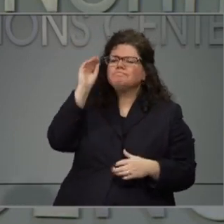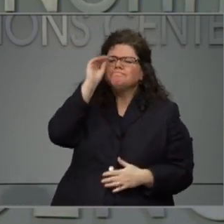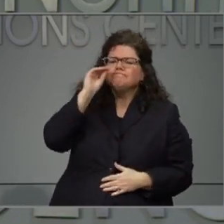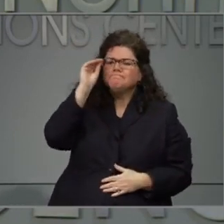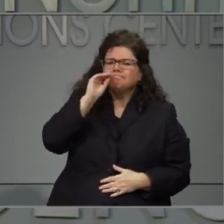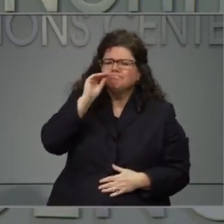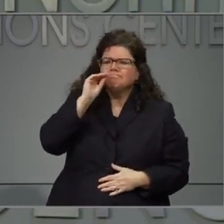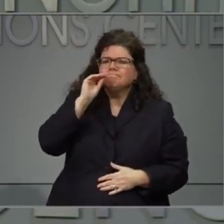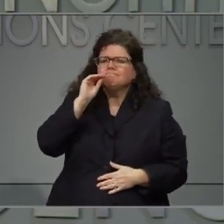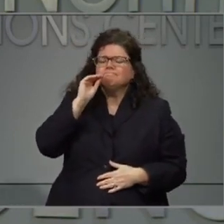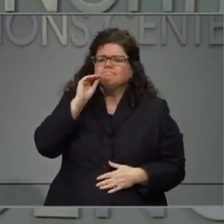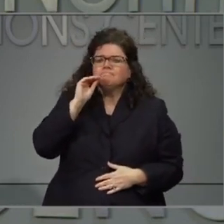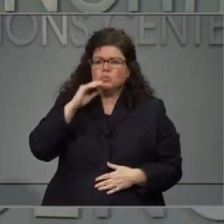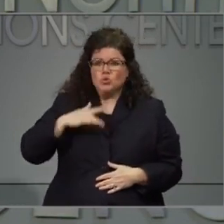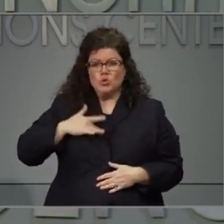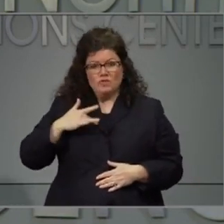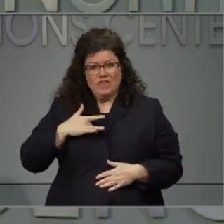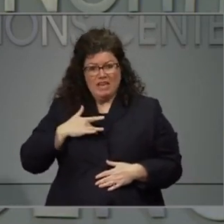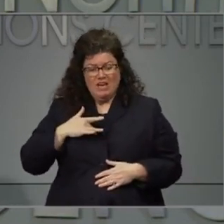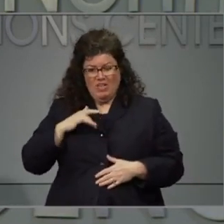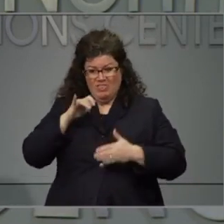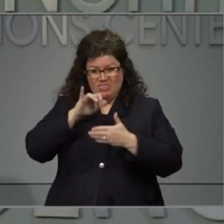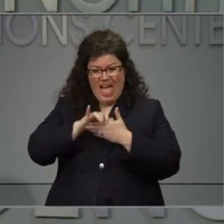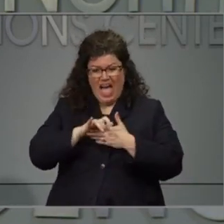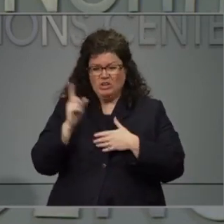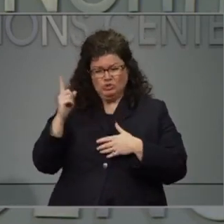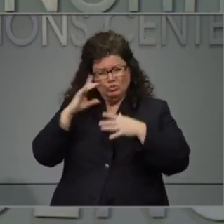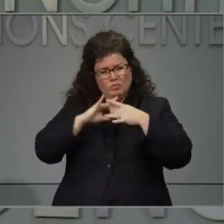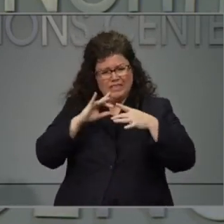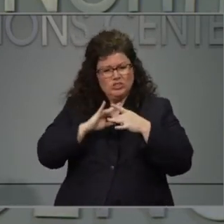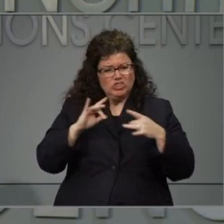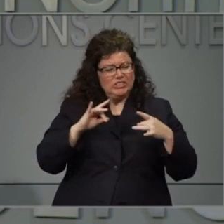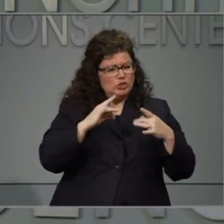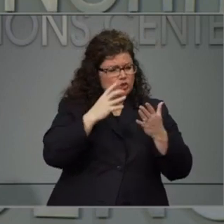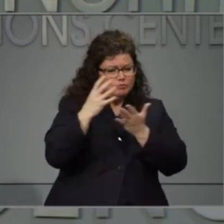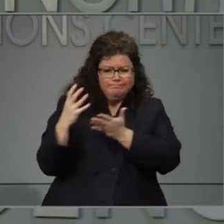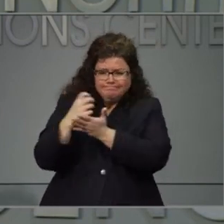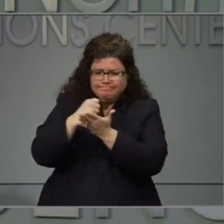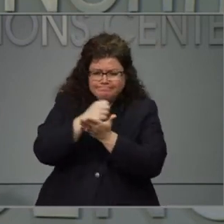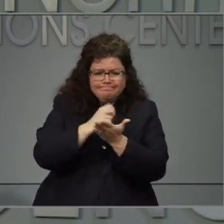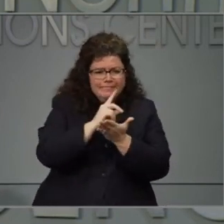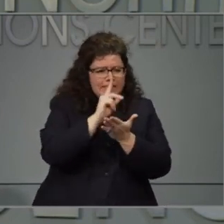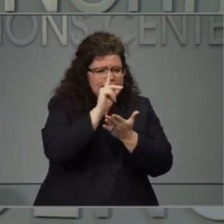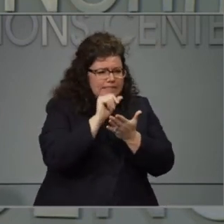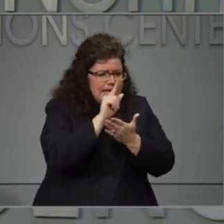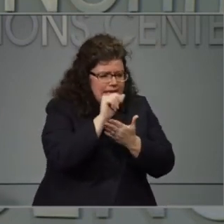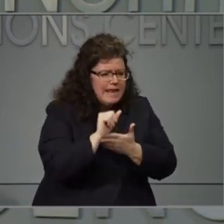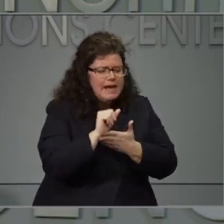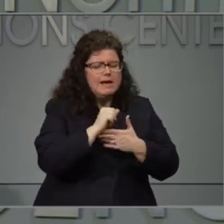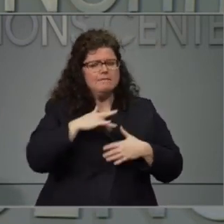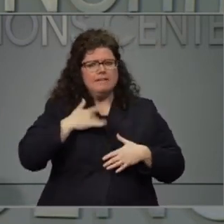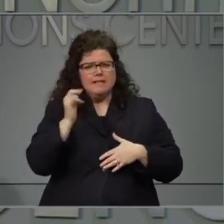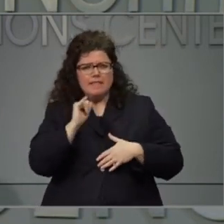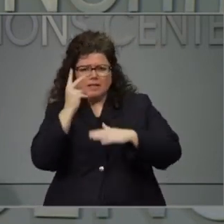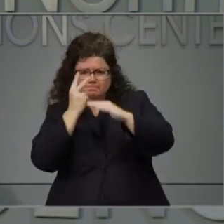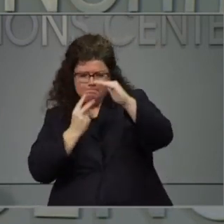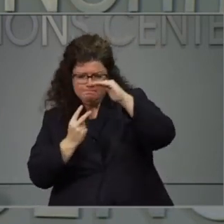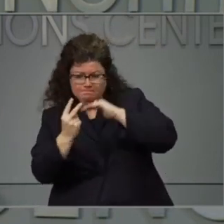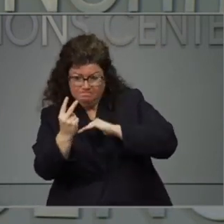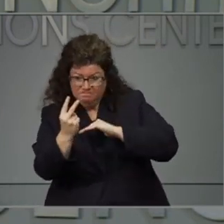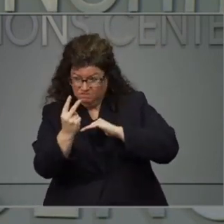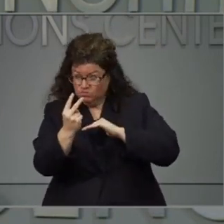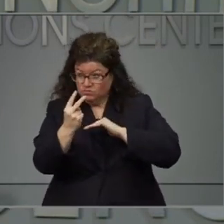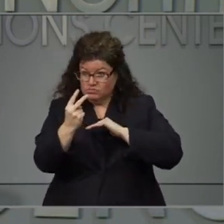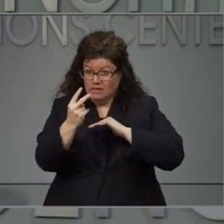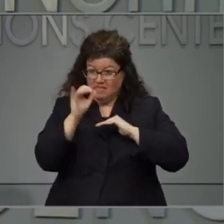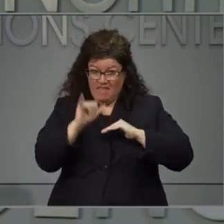convincing that model that was released yesterday, how convincing was that for you to consider extending the